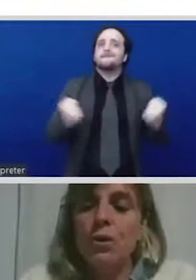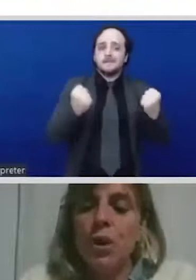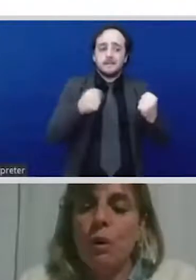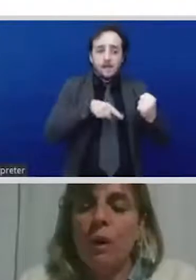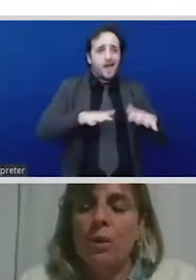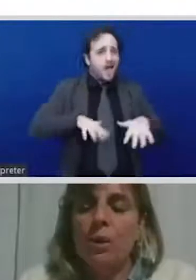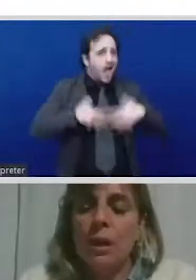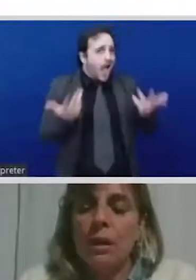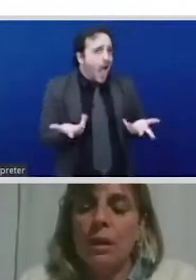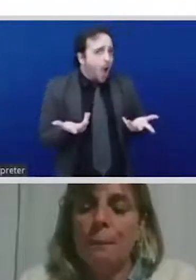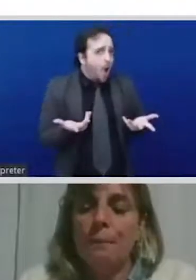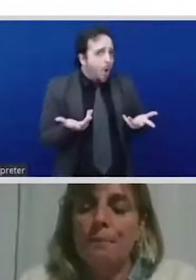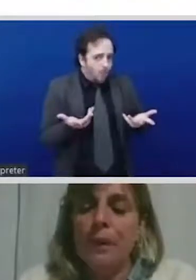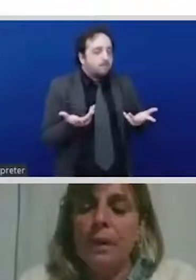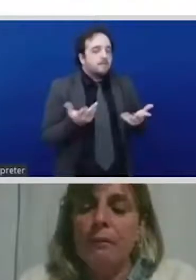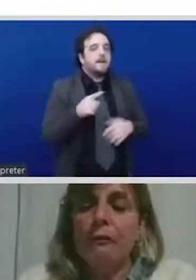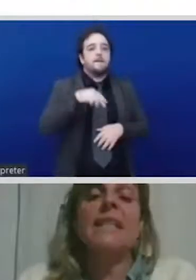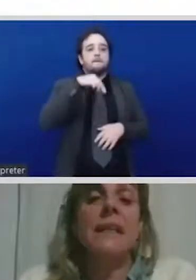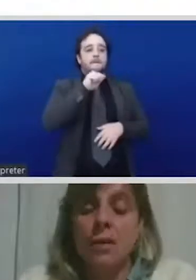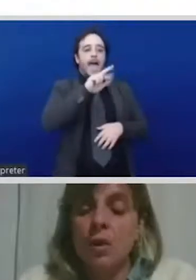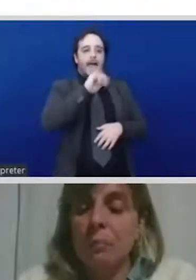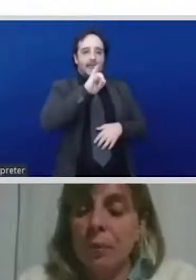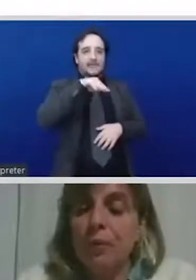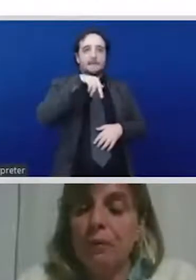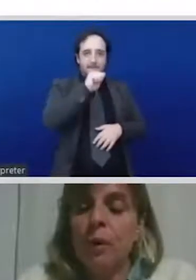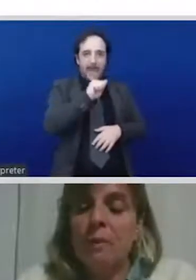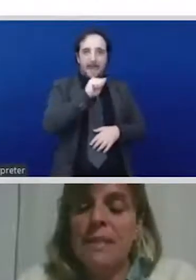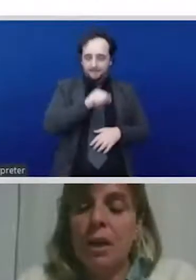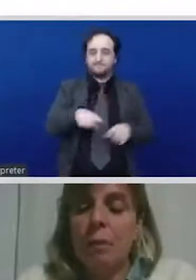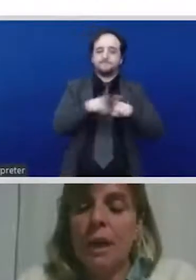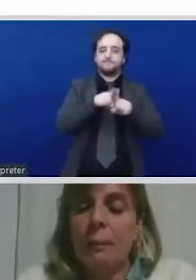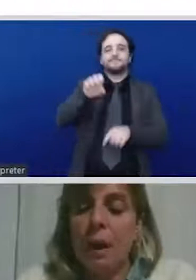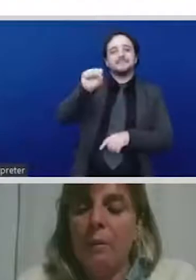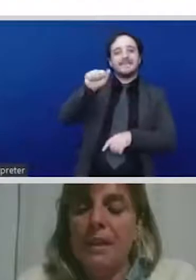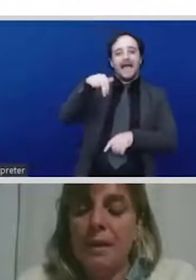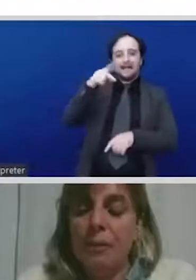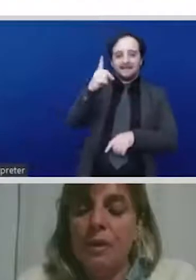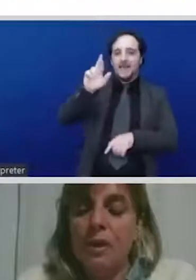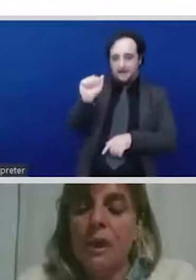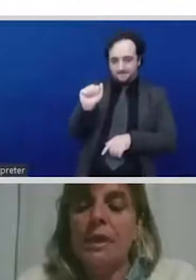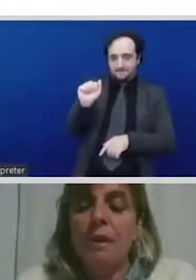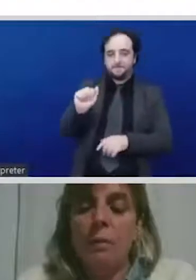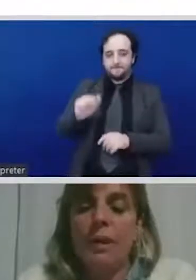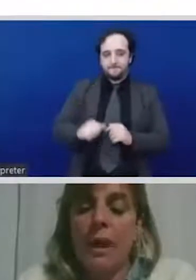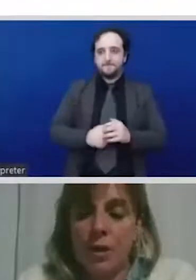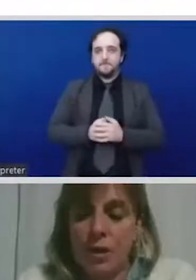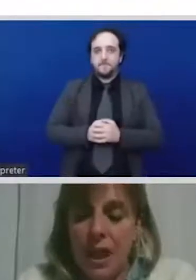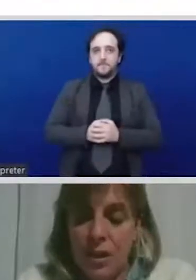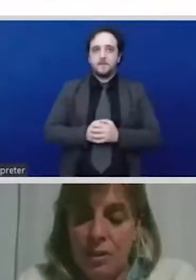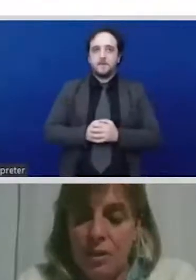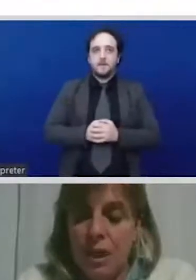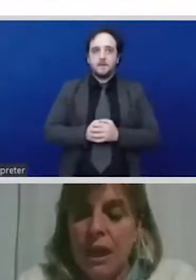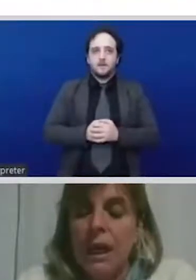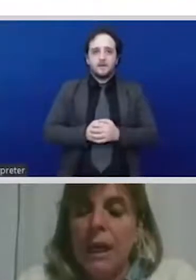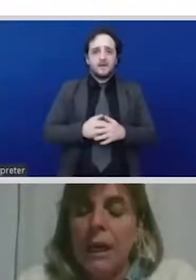to know about funding to improve women's economic empowerment efforts in the developing nations